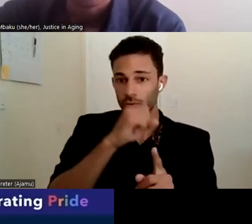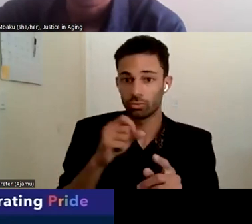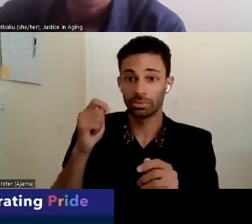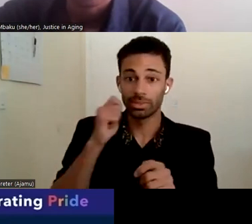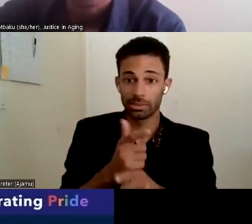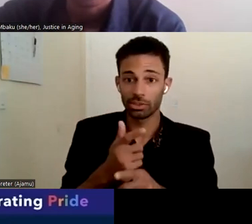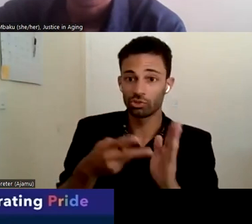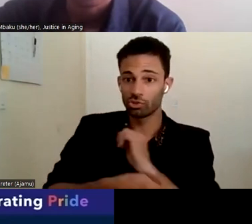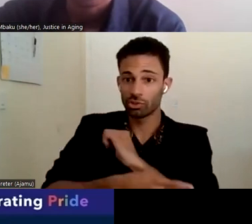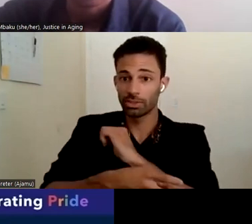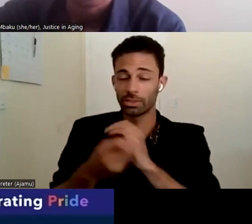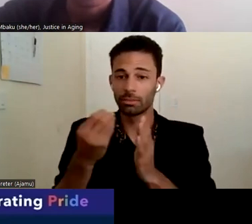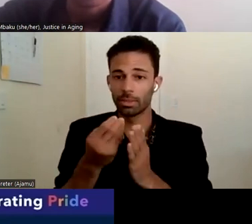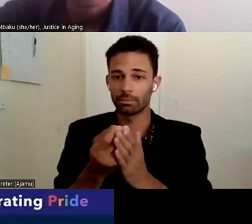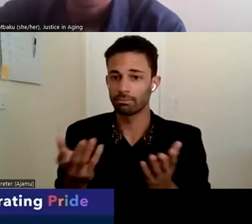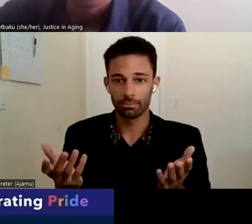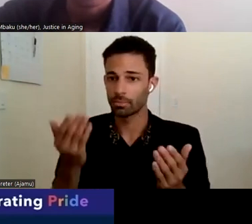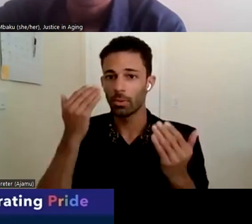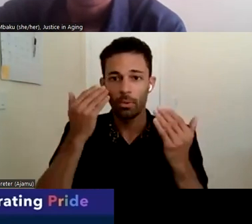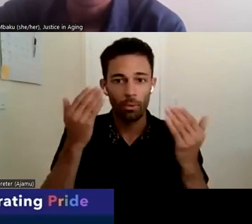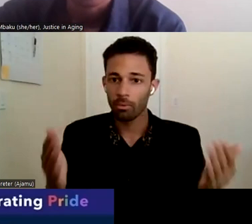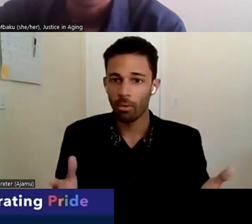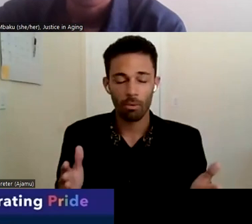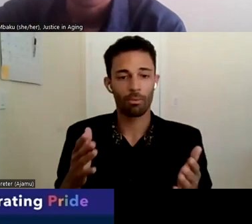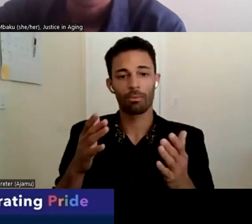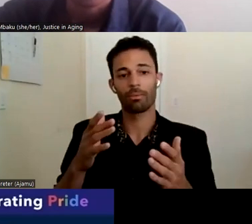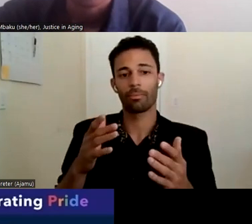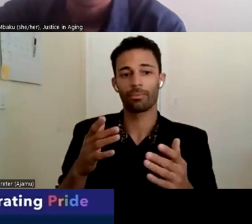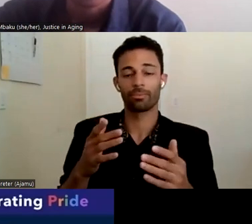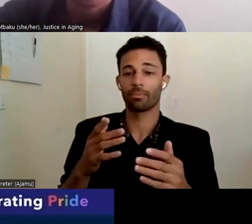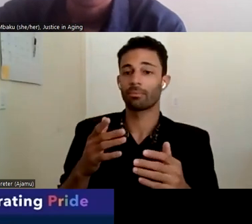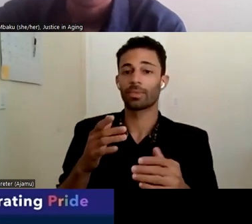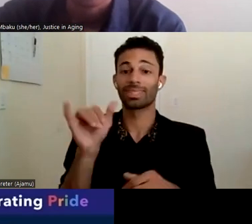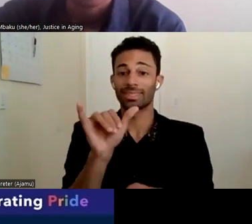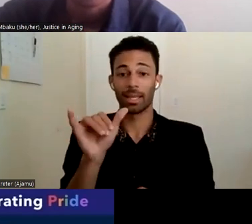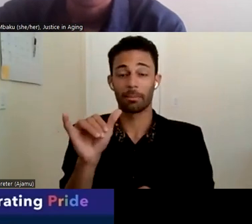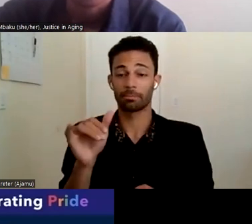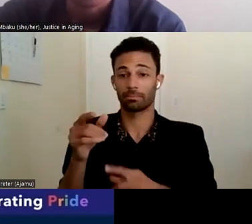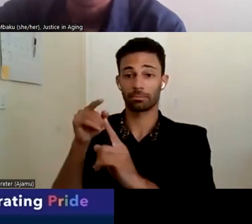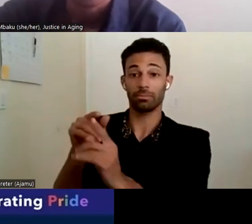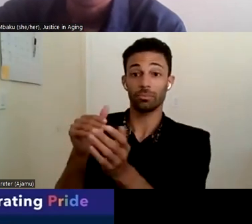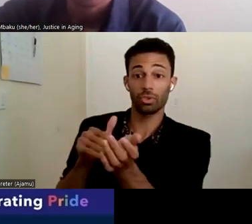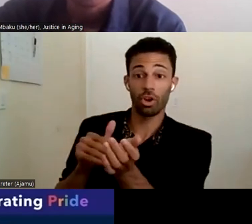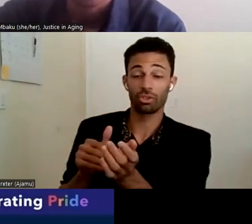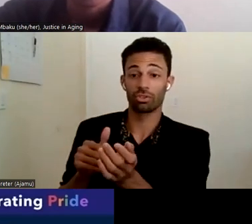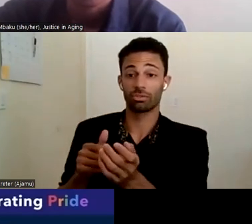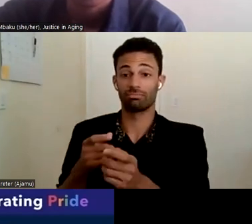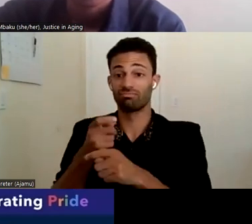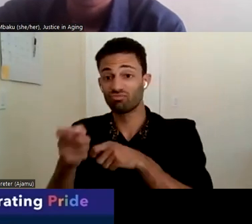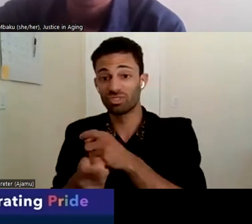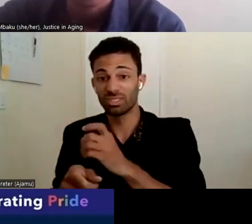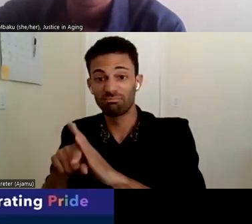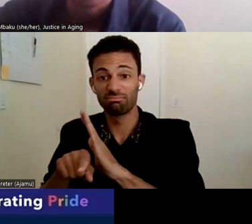don't, I mean, again, we don't know that any more than we would say that the doctors are mistreating or the nursing home is